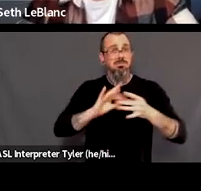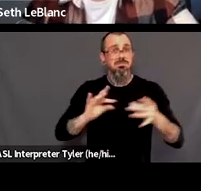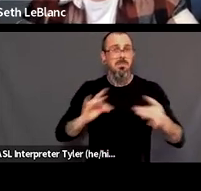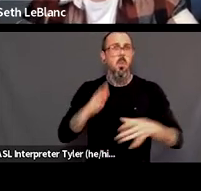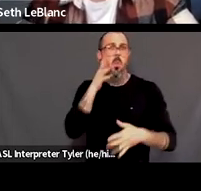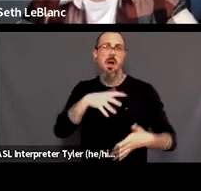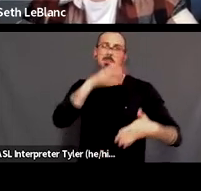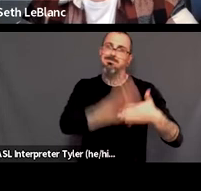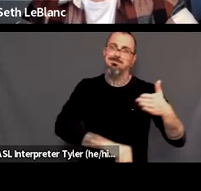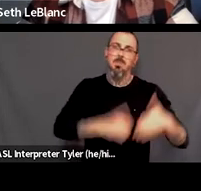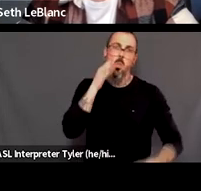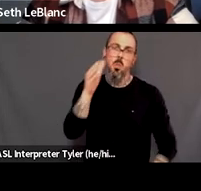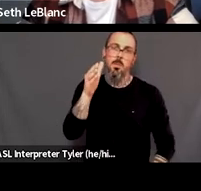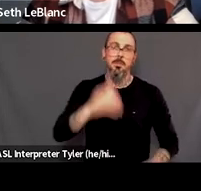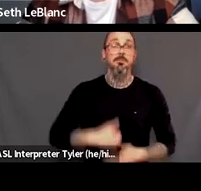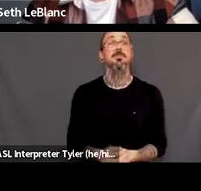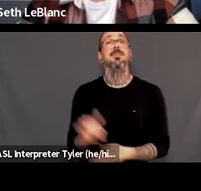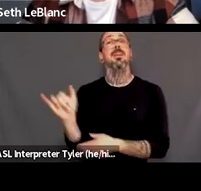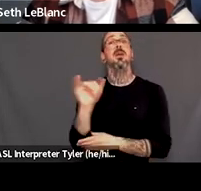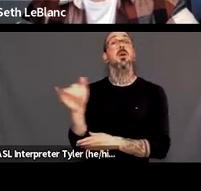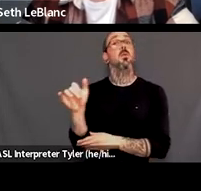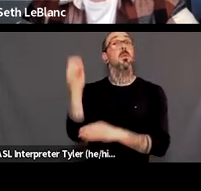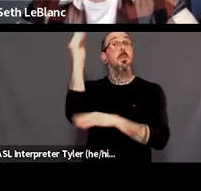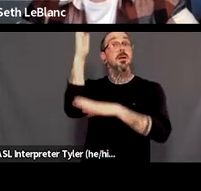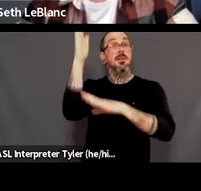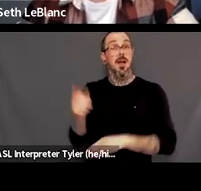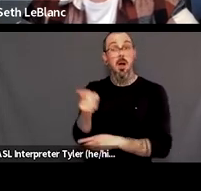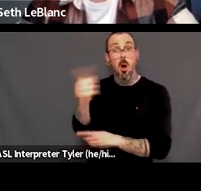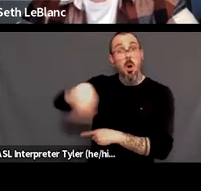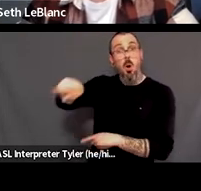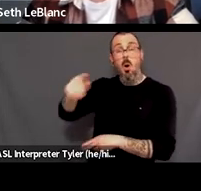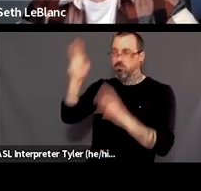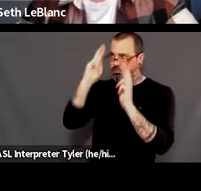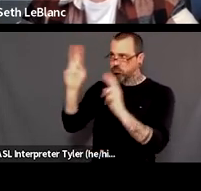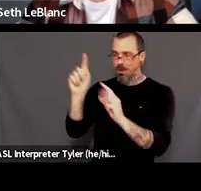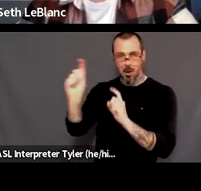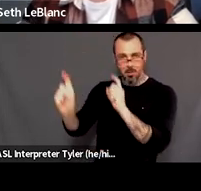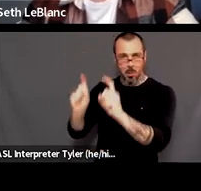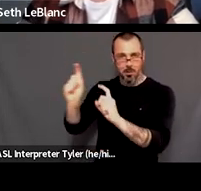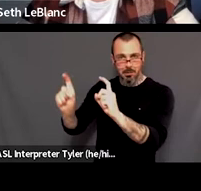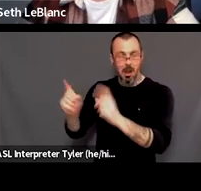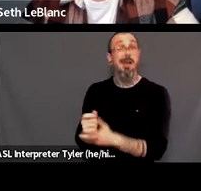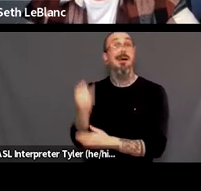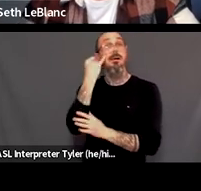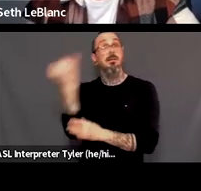questions to the speakers please don't ask them personal questions that fall outside of the topic that we have come here to discuss